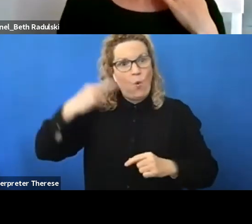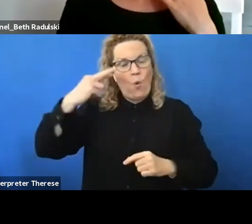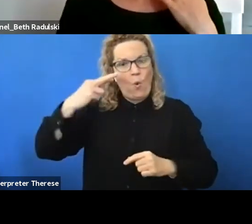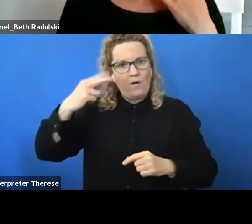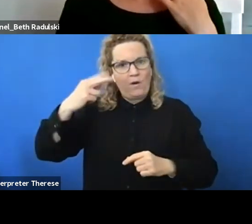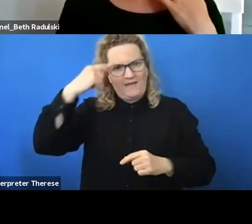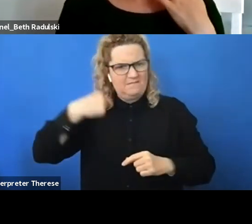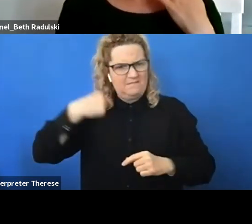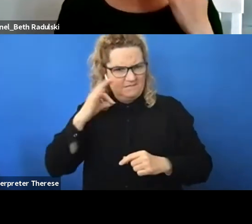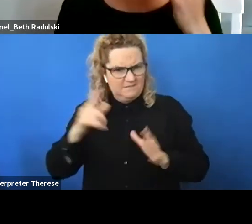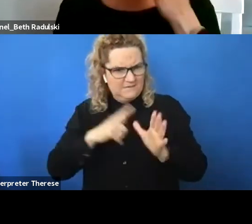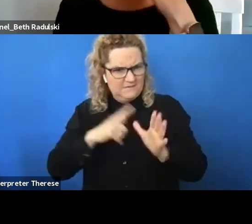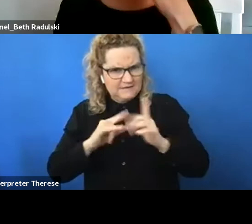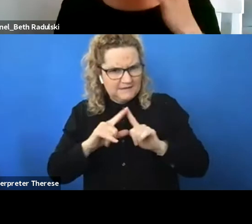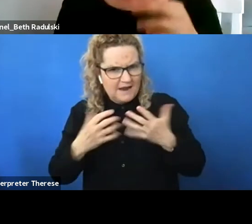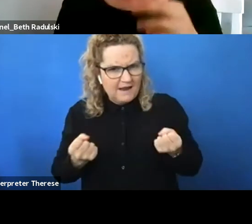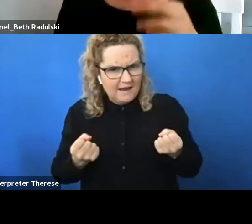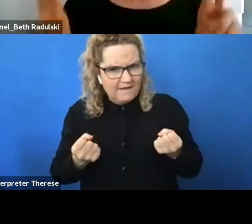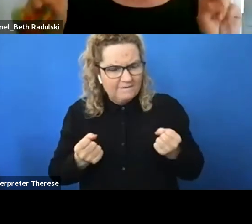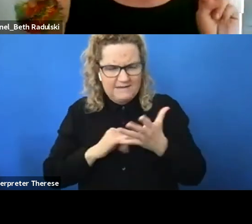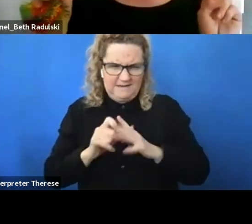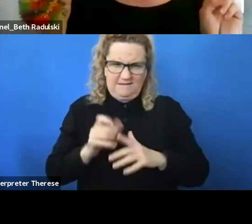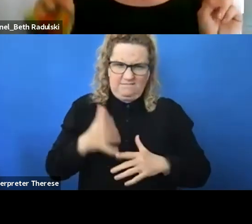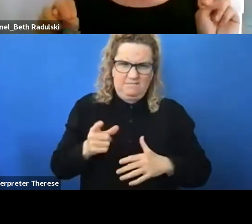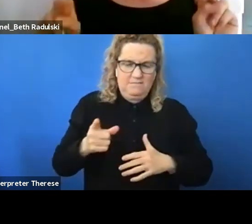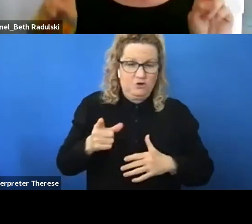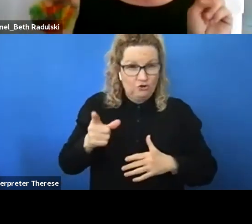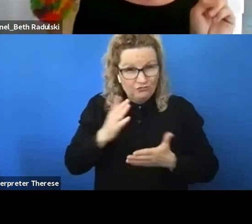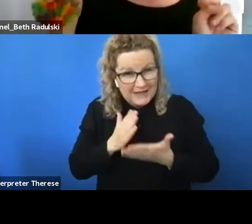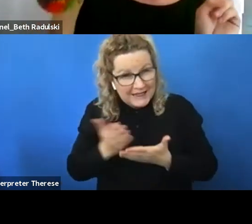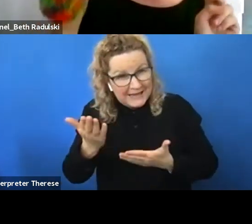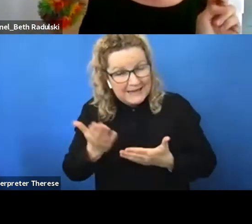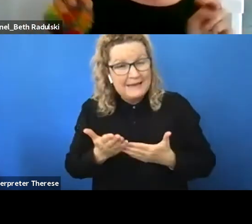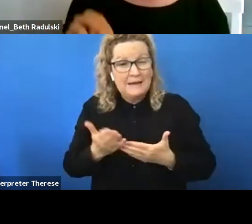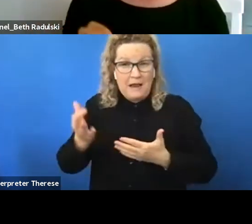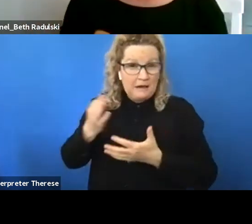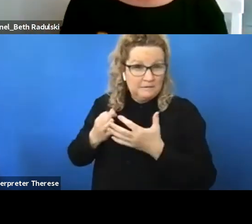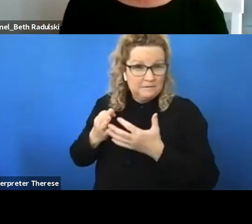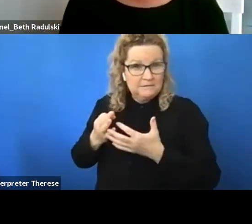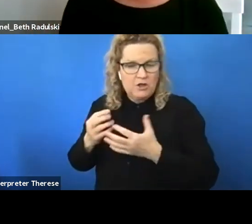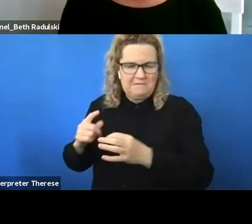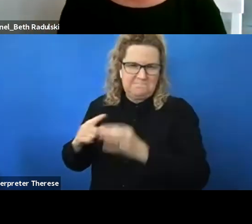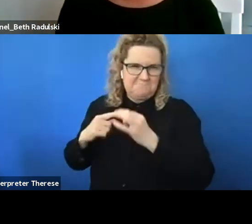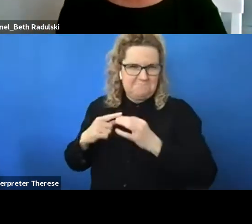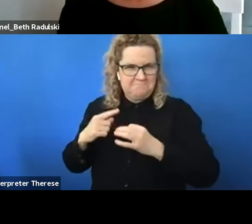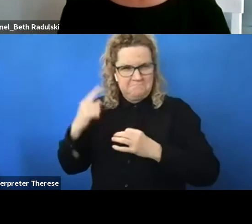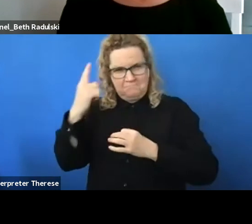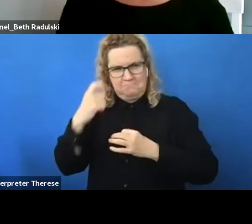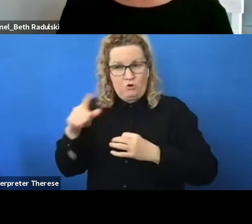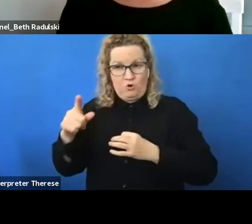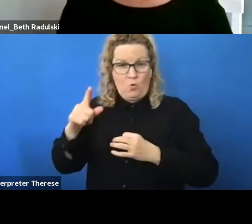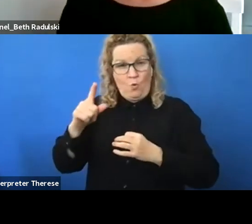some people could tend to question you know like are you really autistic or are you autistic enough to need reasonable adjustments